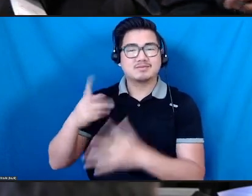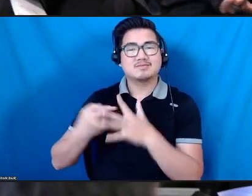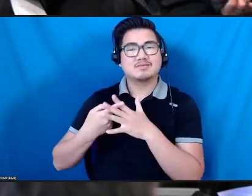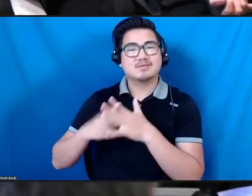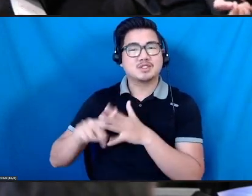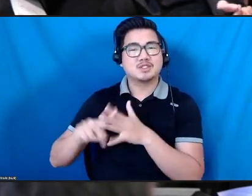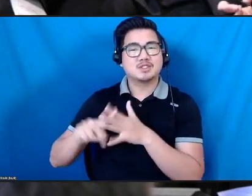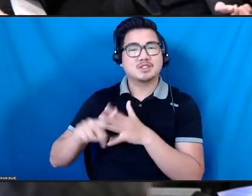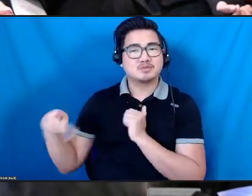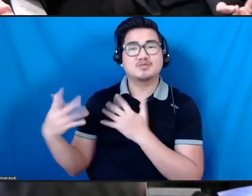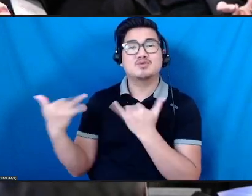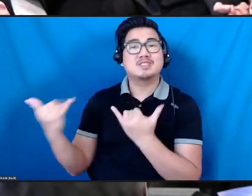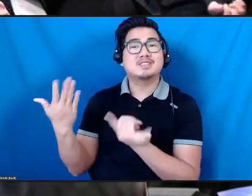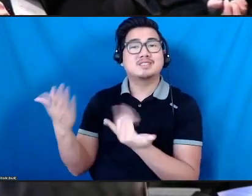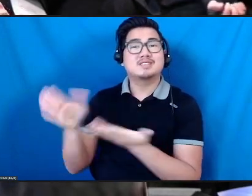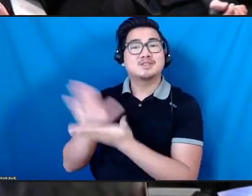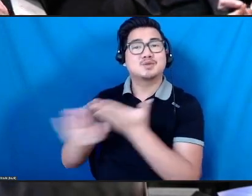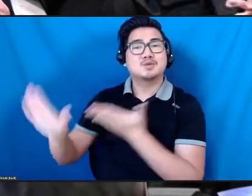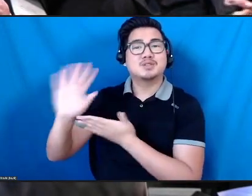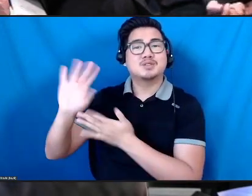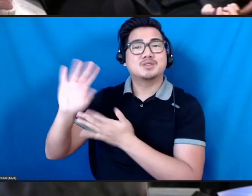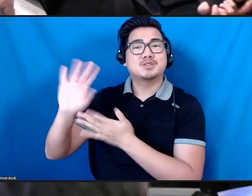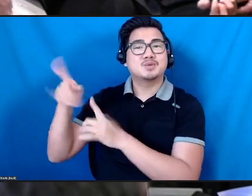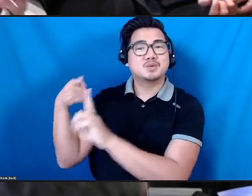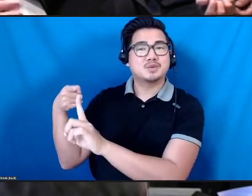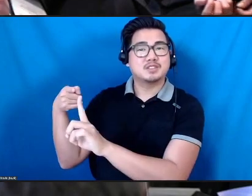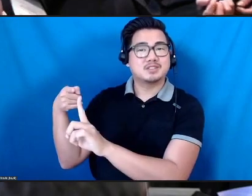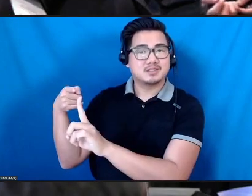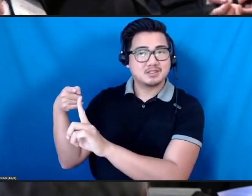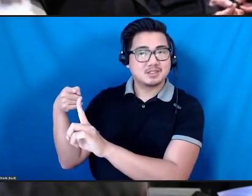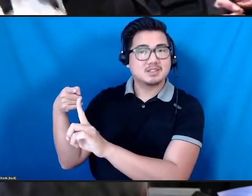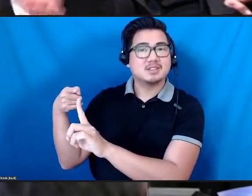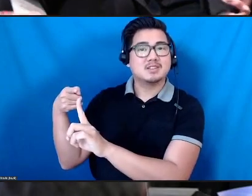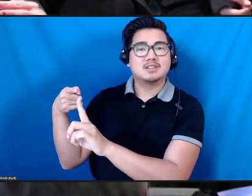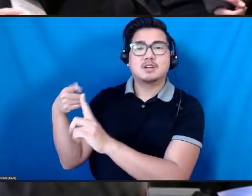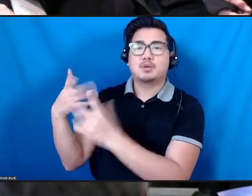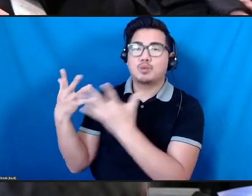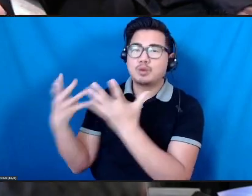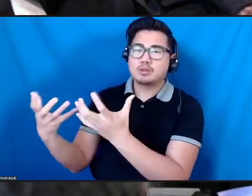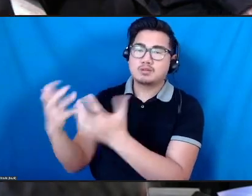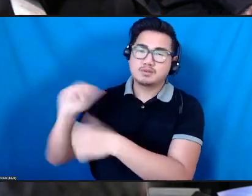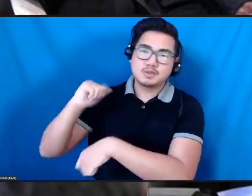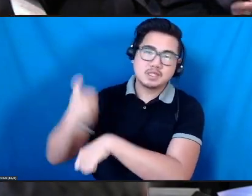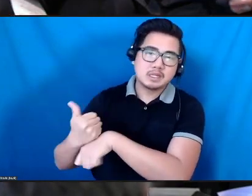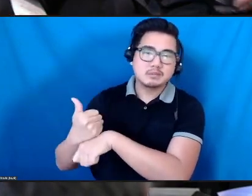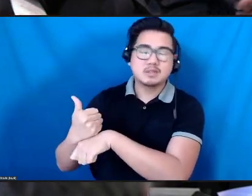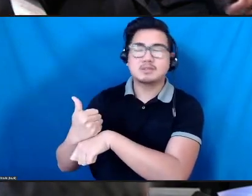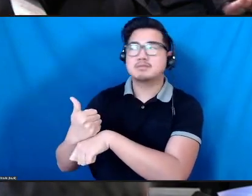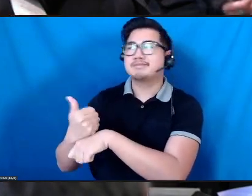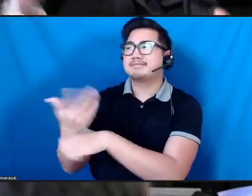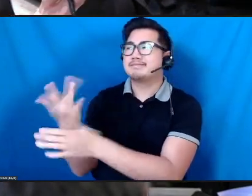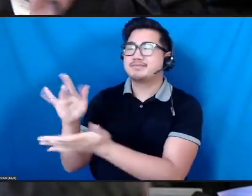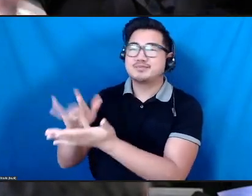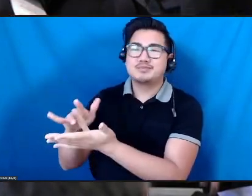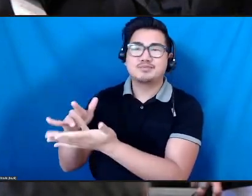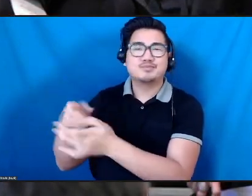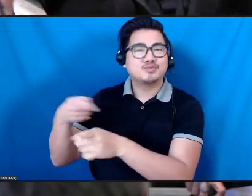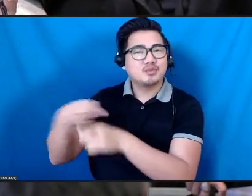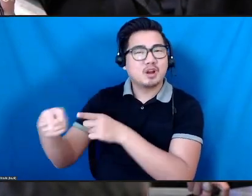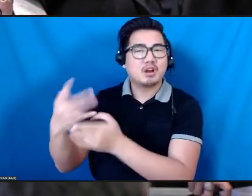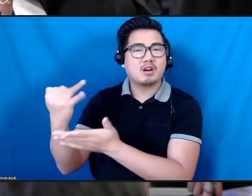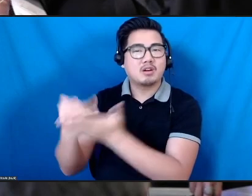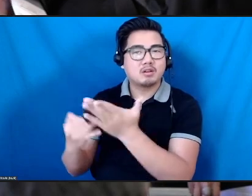moment is to be a place for the arts and also a student center. So we have several different